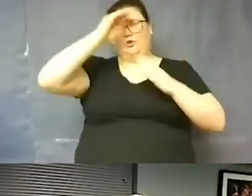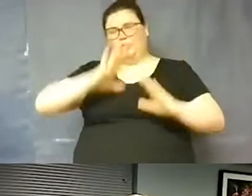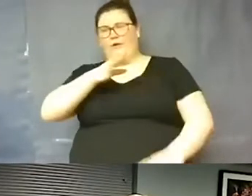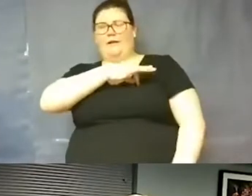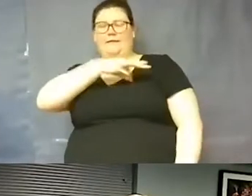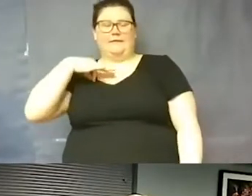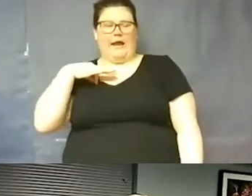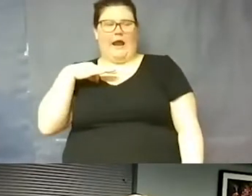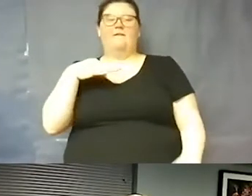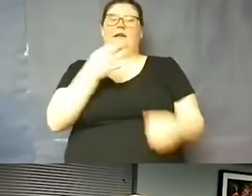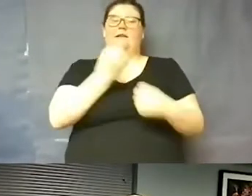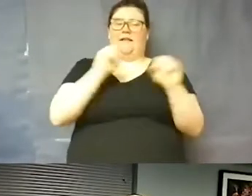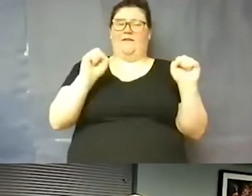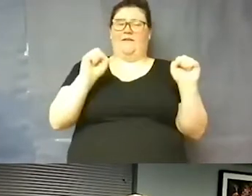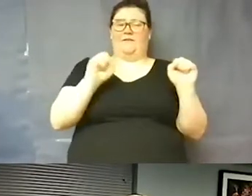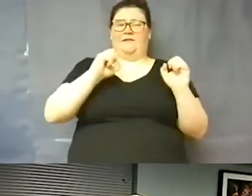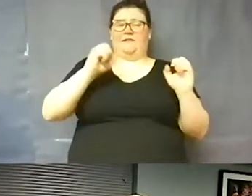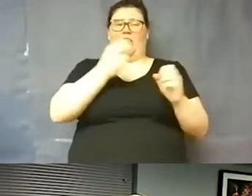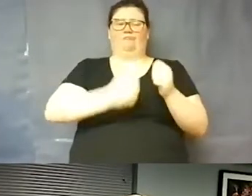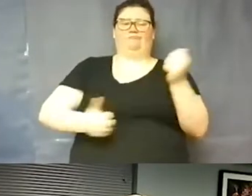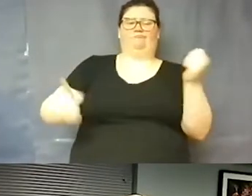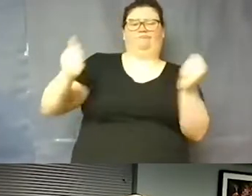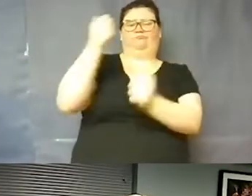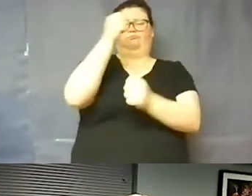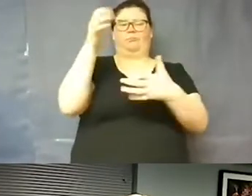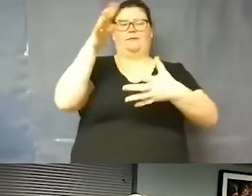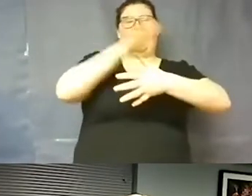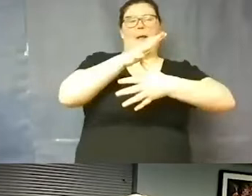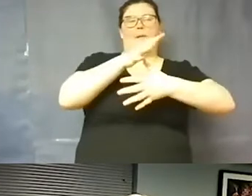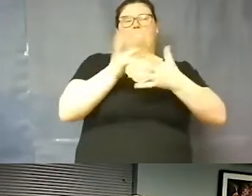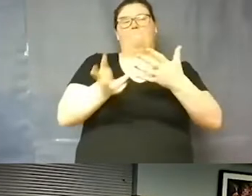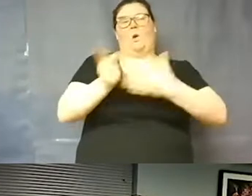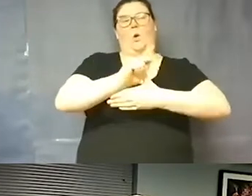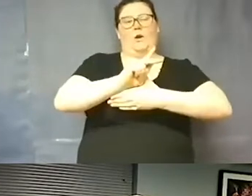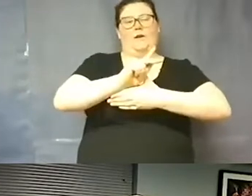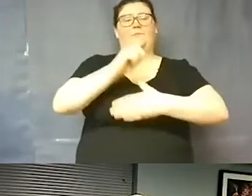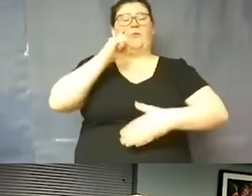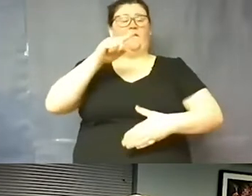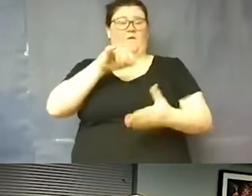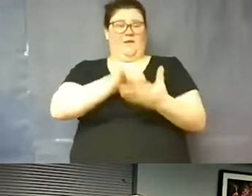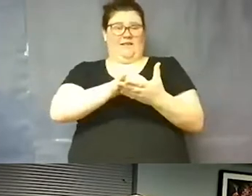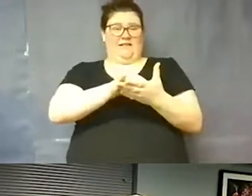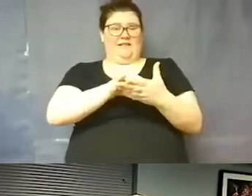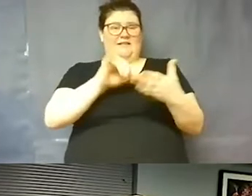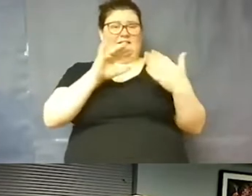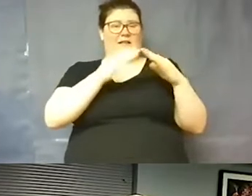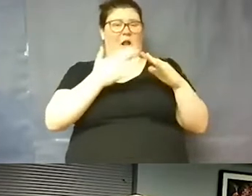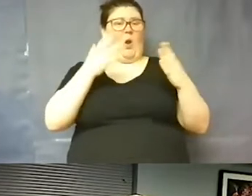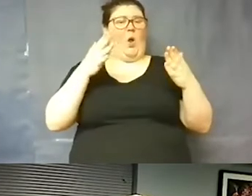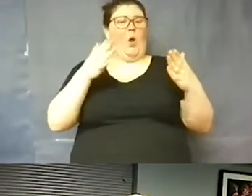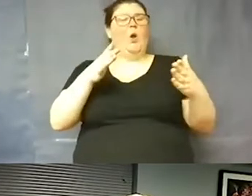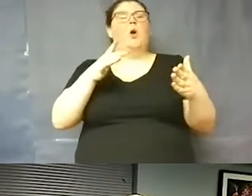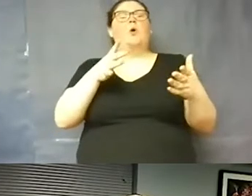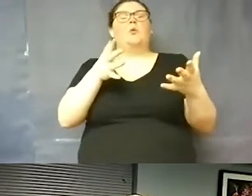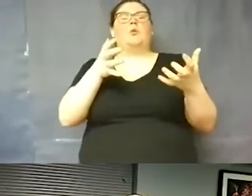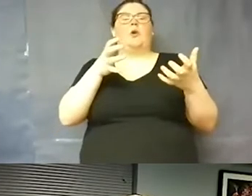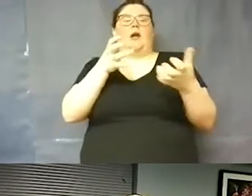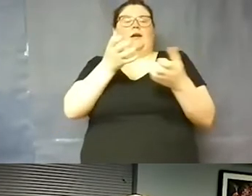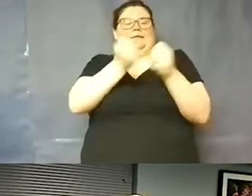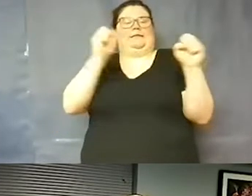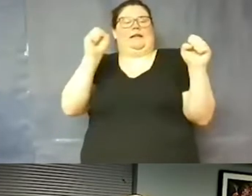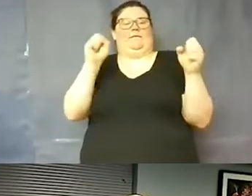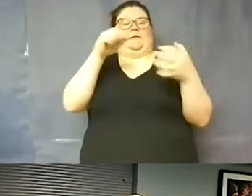Safety is our highest priority, and that's why from this town hall we, you know, put our safety protocols